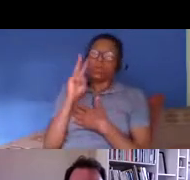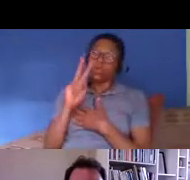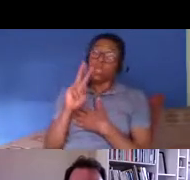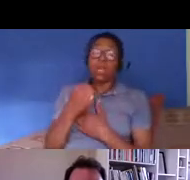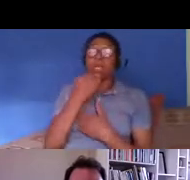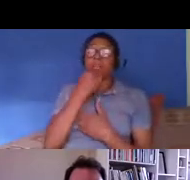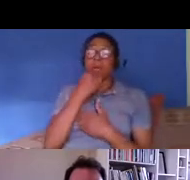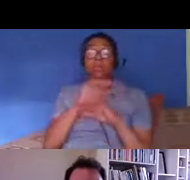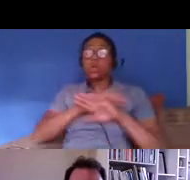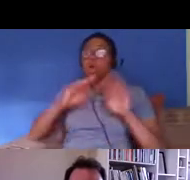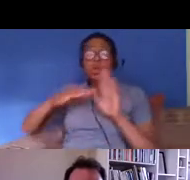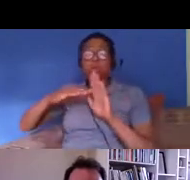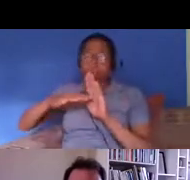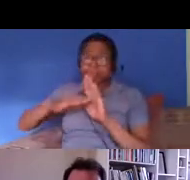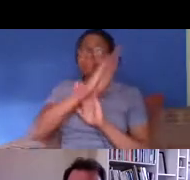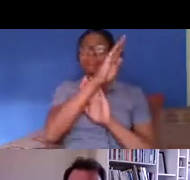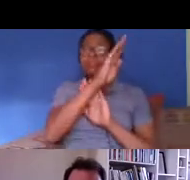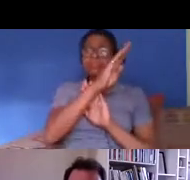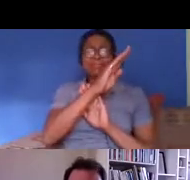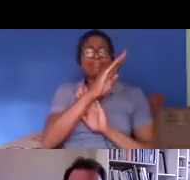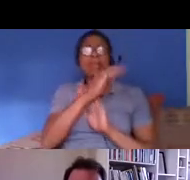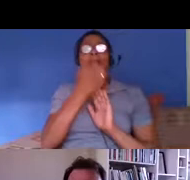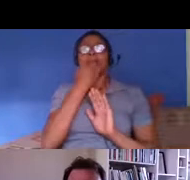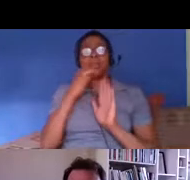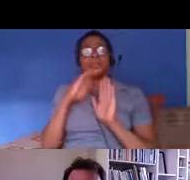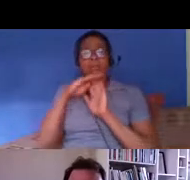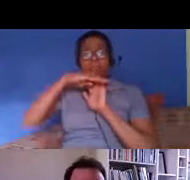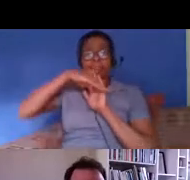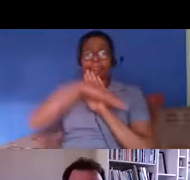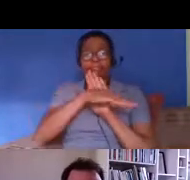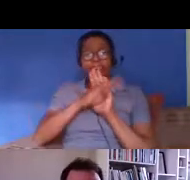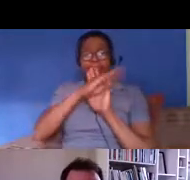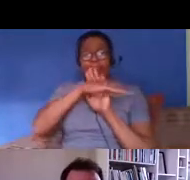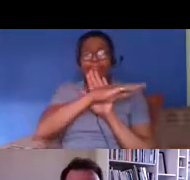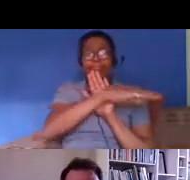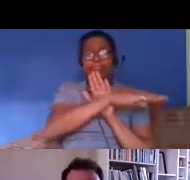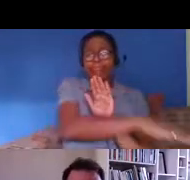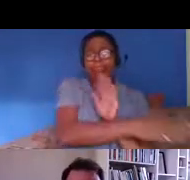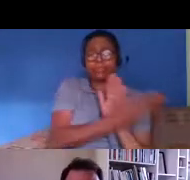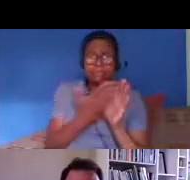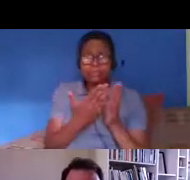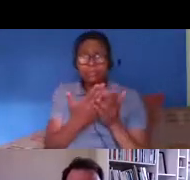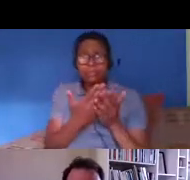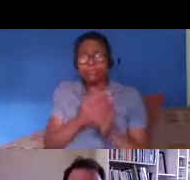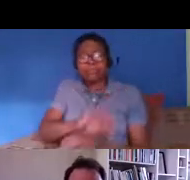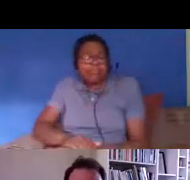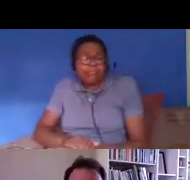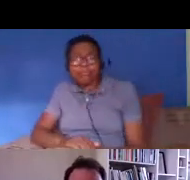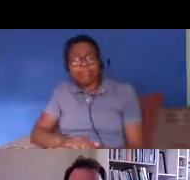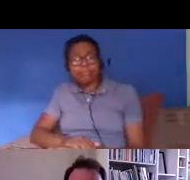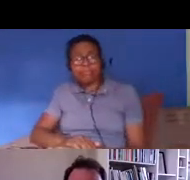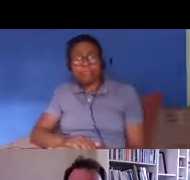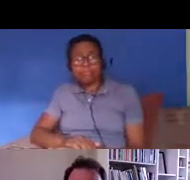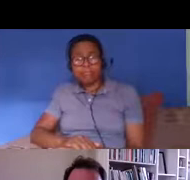you know not much has been done to deal with that population by enforcing their removal or encouraging their removal um